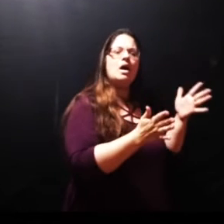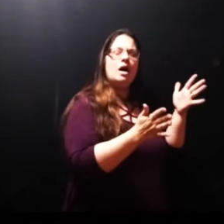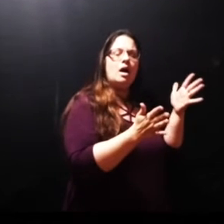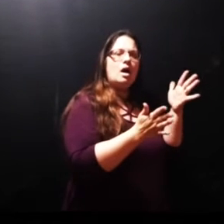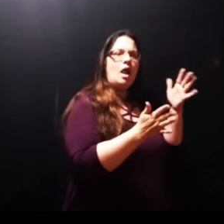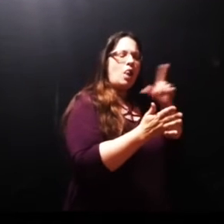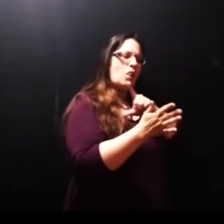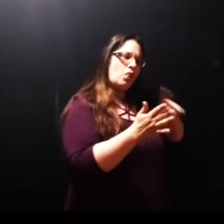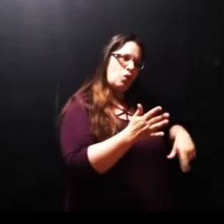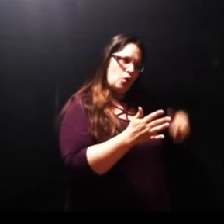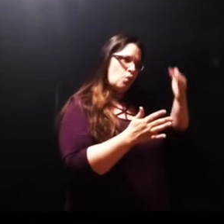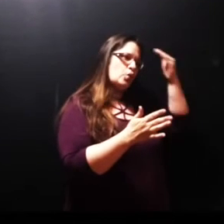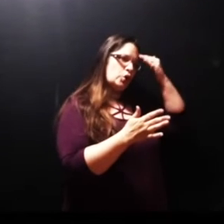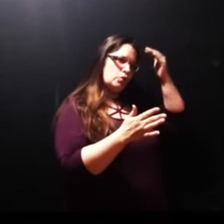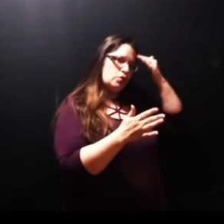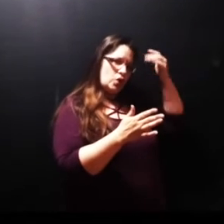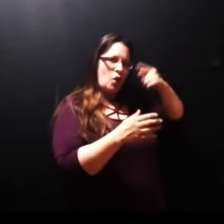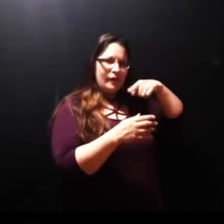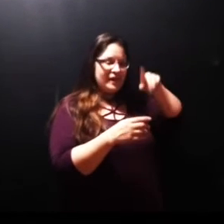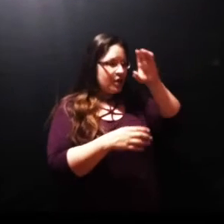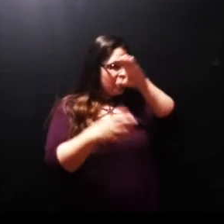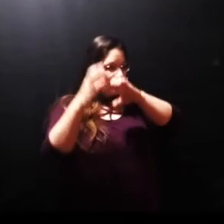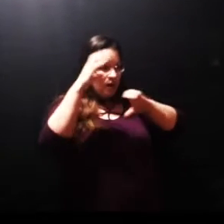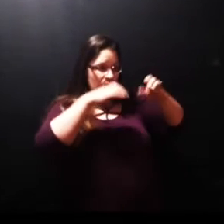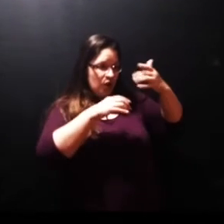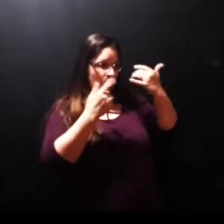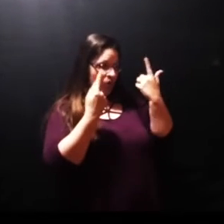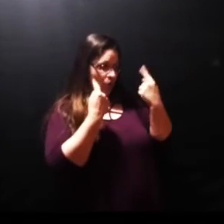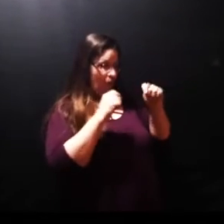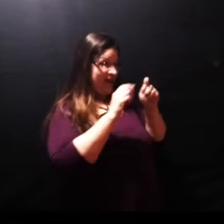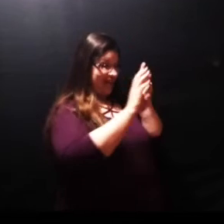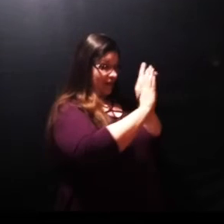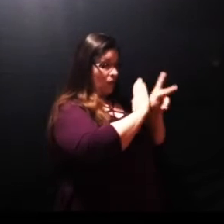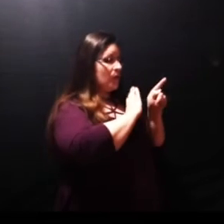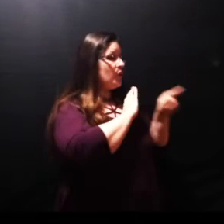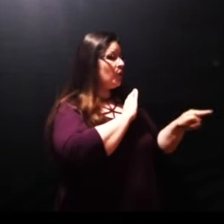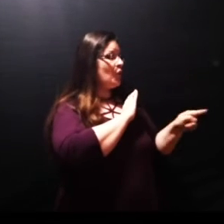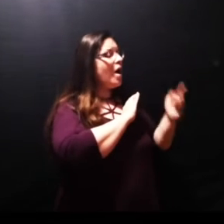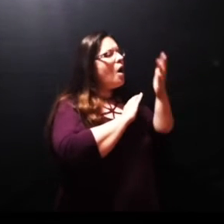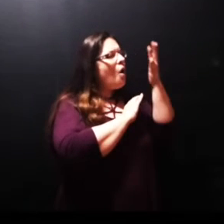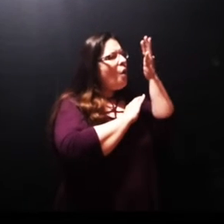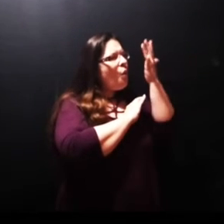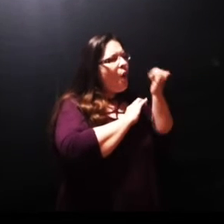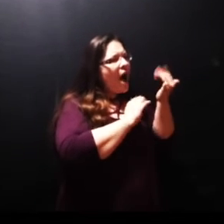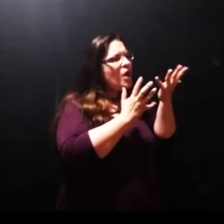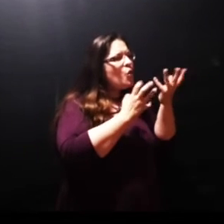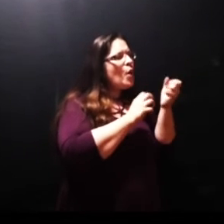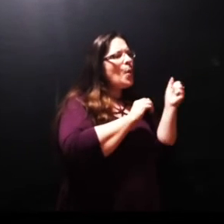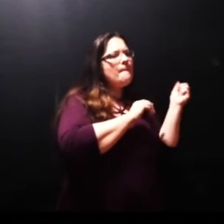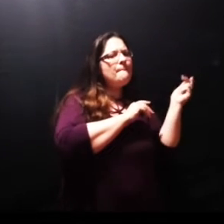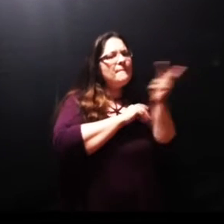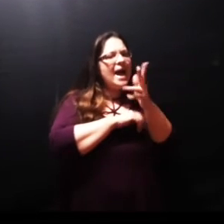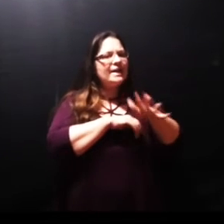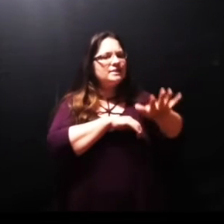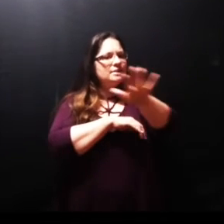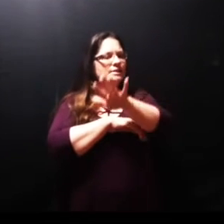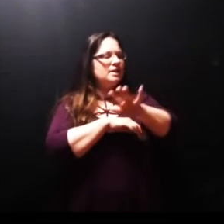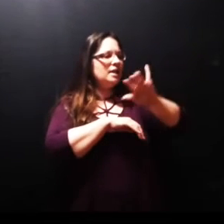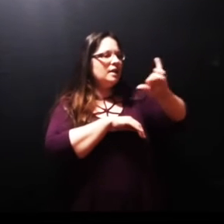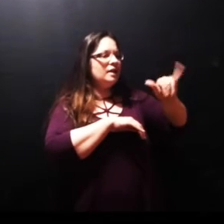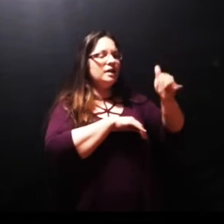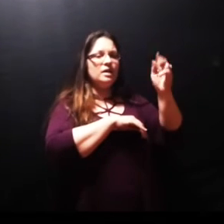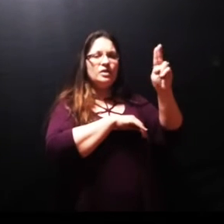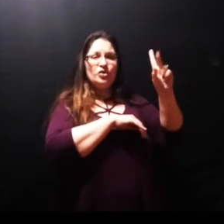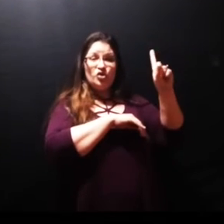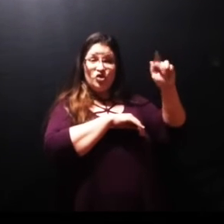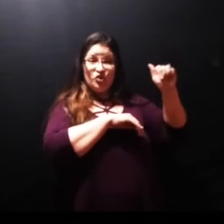left Jerusalem the scribes and the Pharisees had stones and they were ready to kill you they were ready to murder you and you want to go back to that area